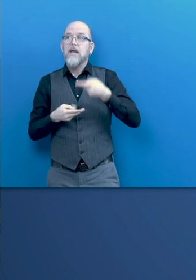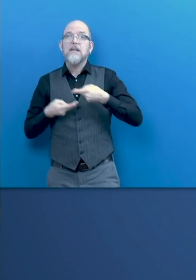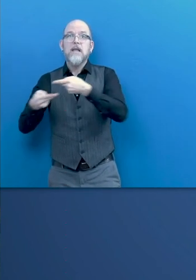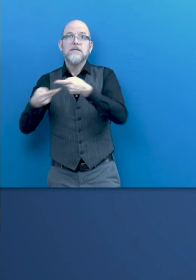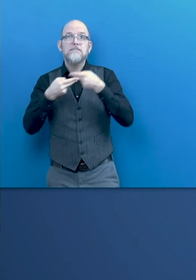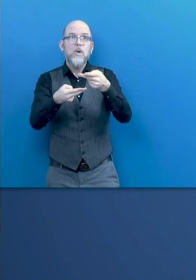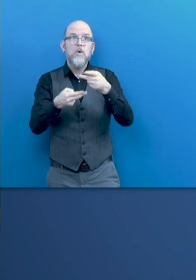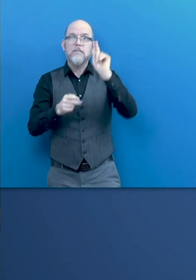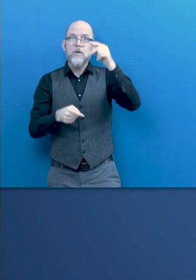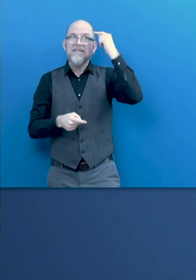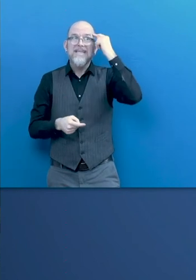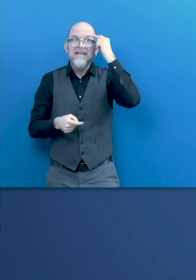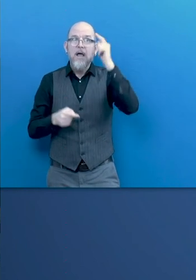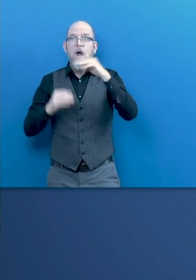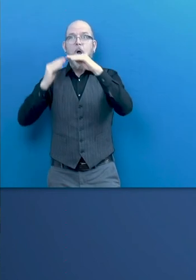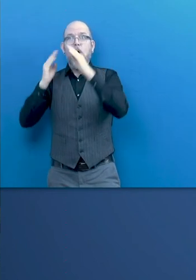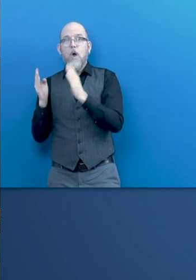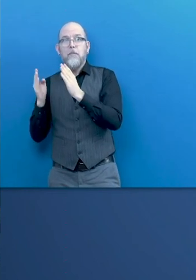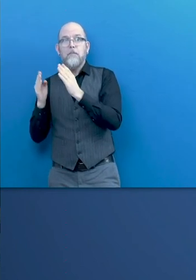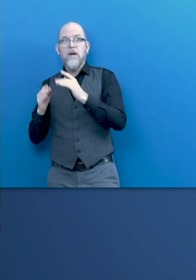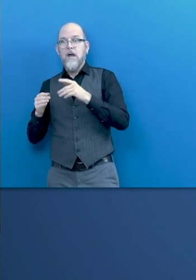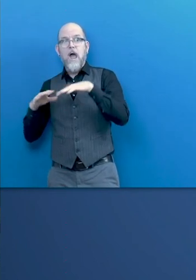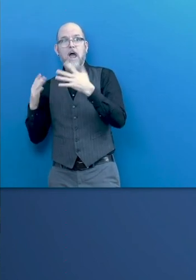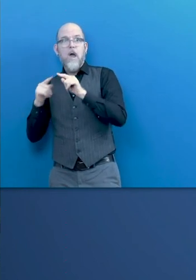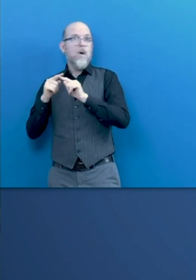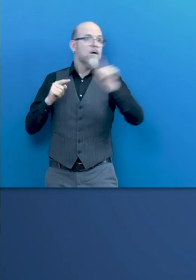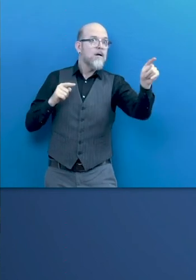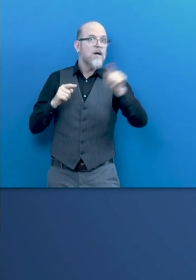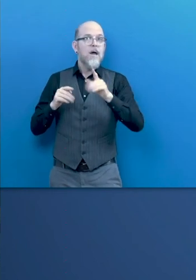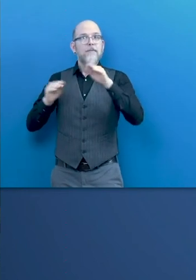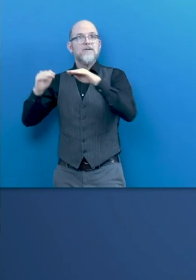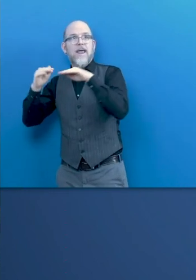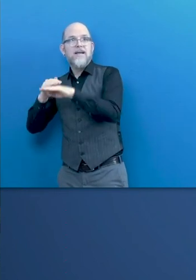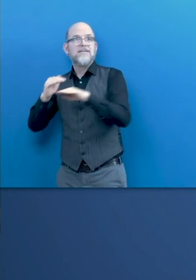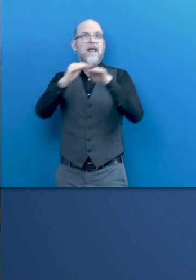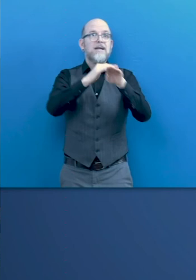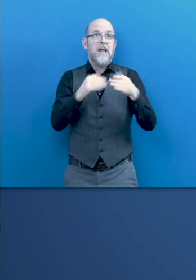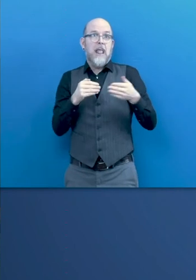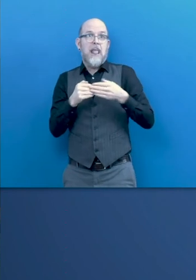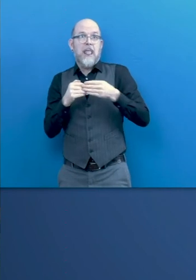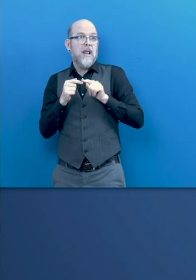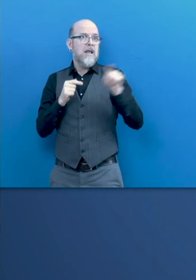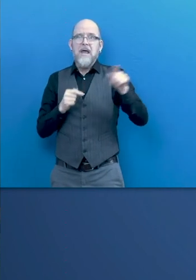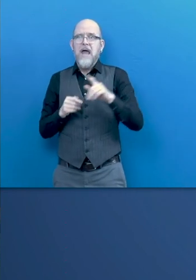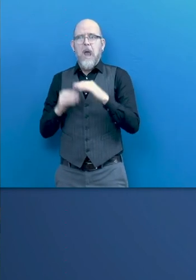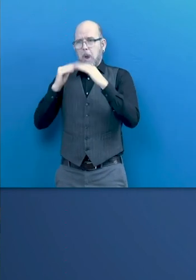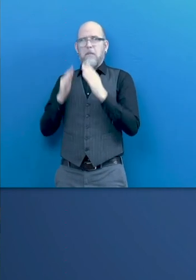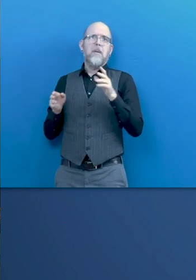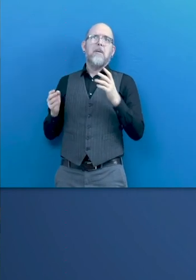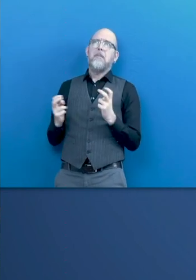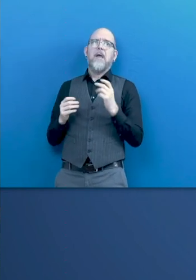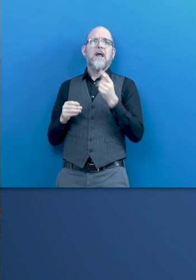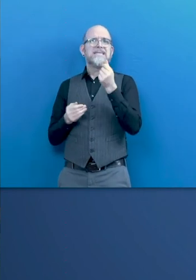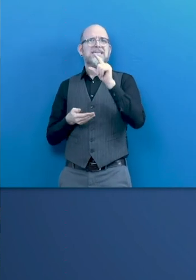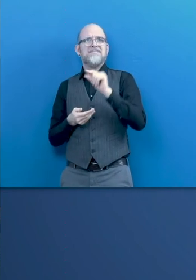digital world, so we have to remember keeping to build on the legislation for the built environment and transport as well as